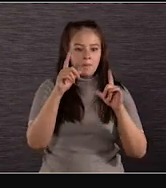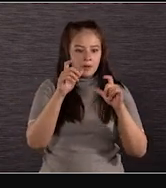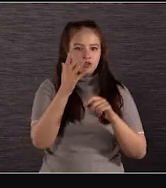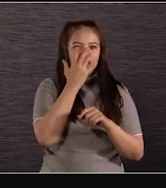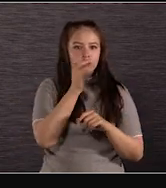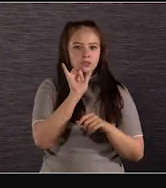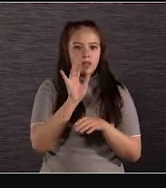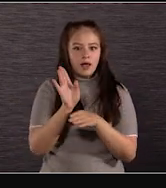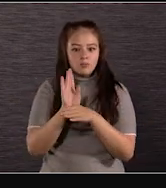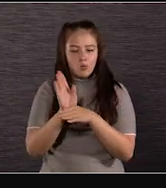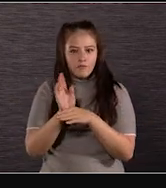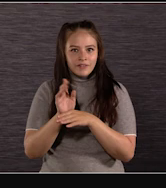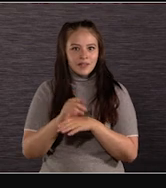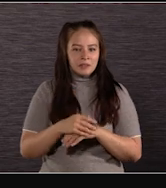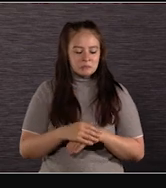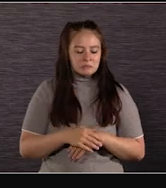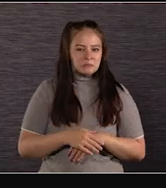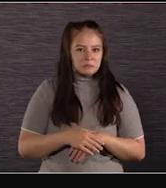being hyper-digital.